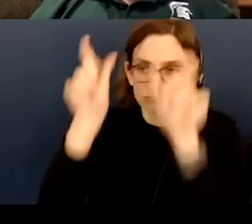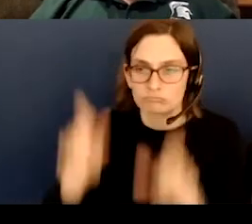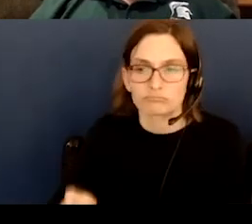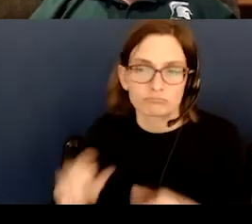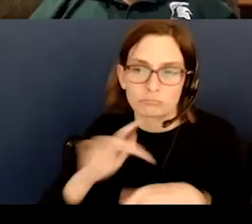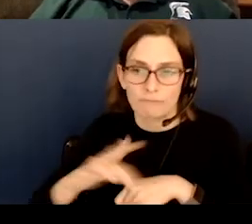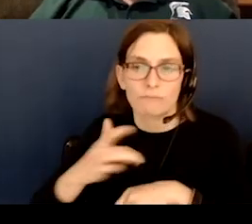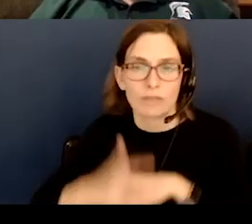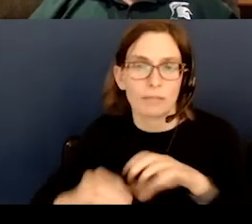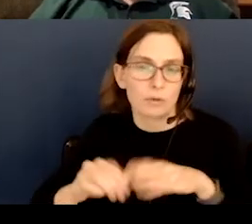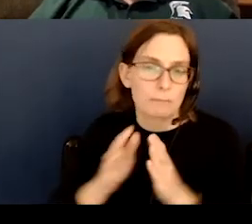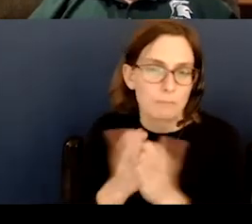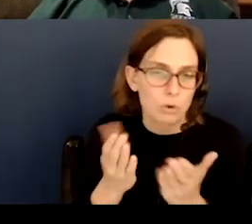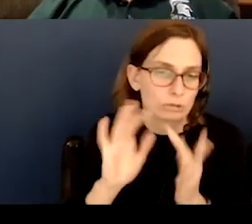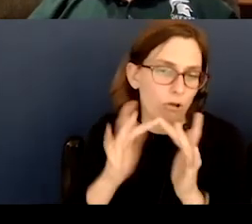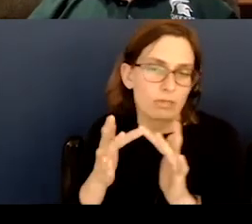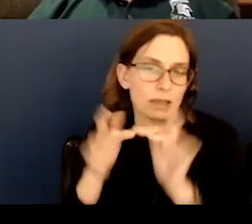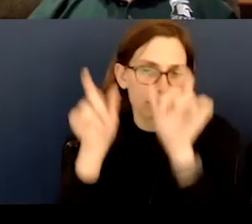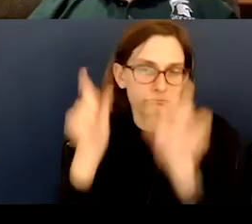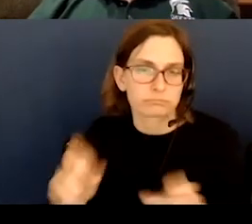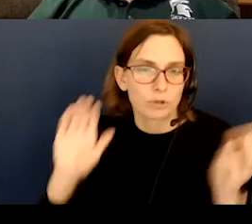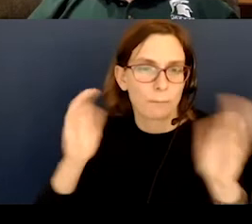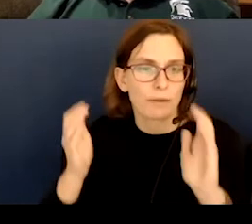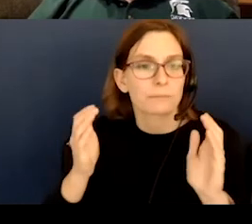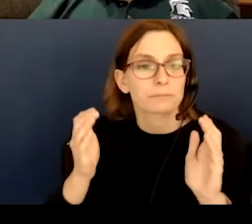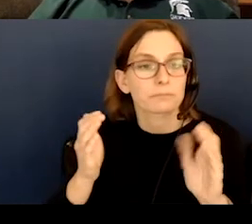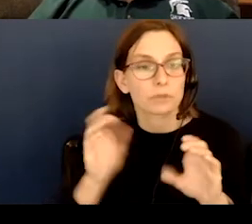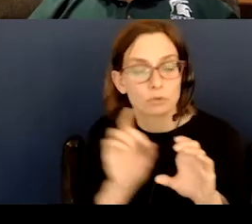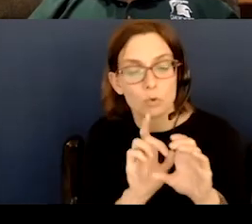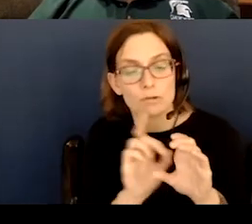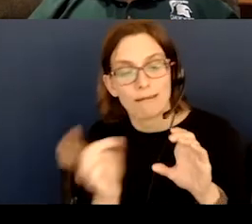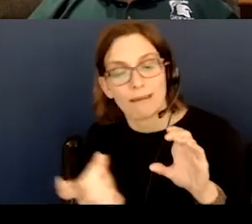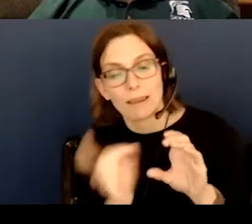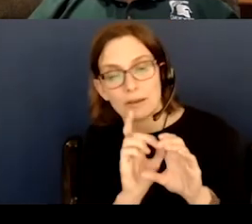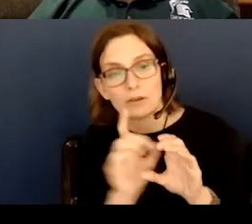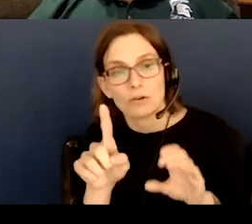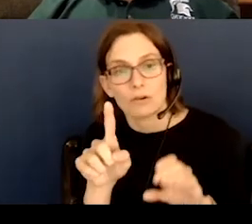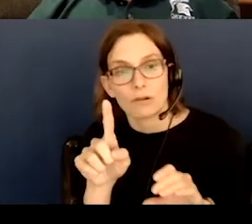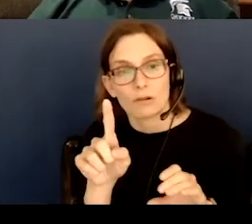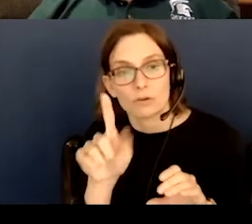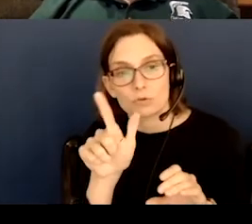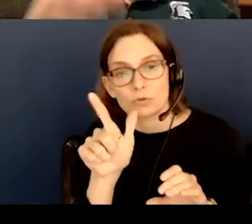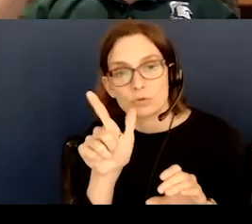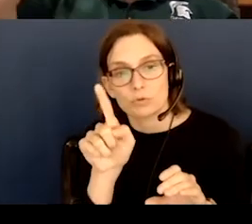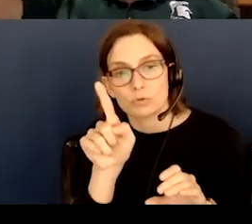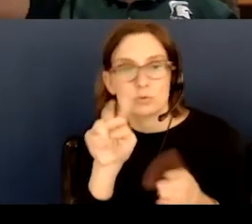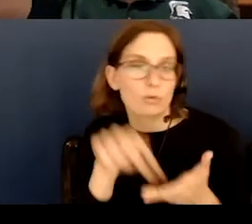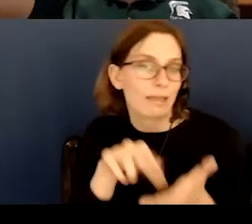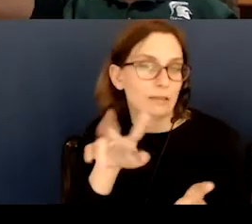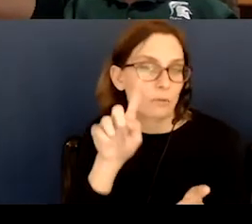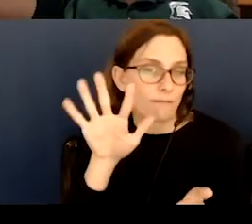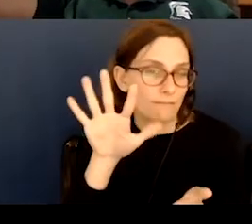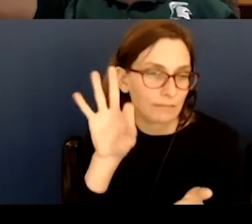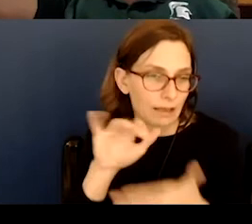in books and on the internet. The diameter is a little over 2100 miles, which is between a third